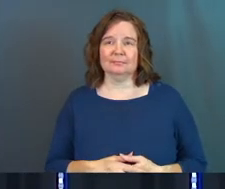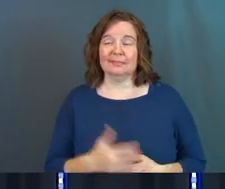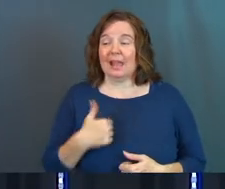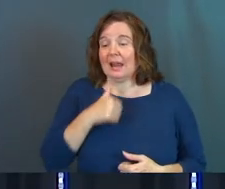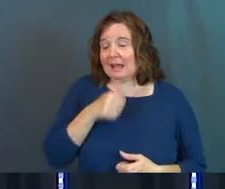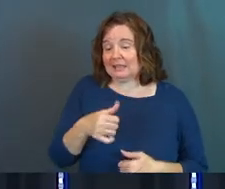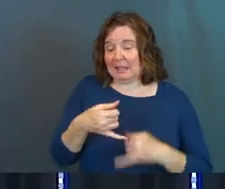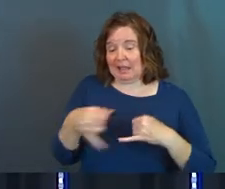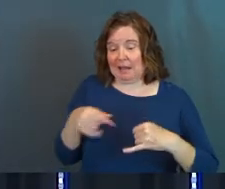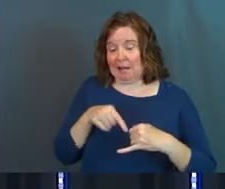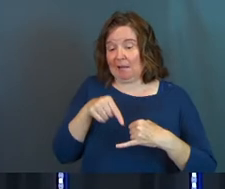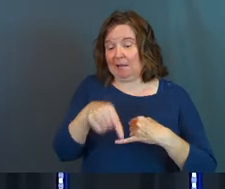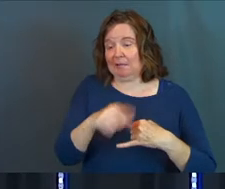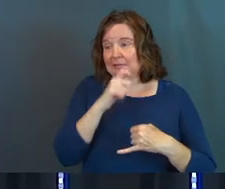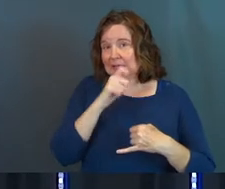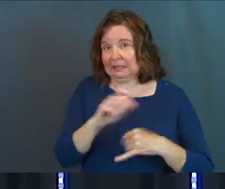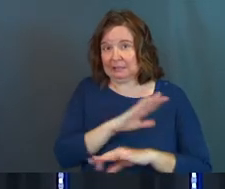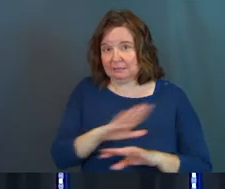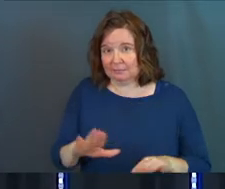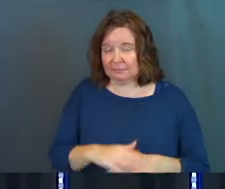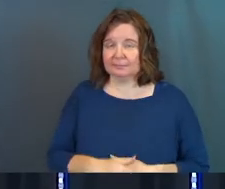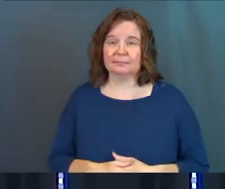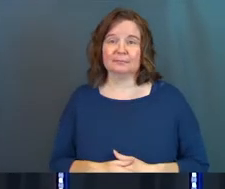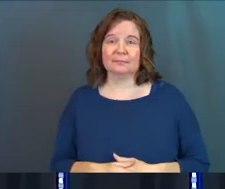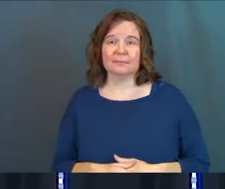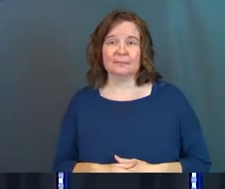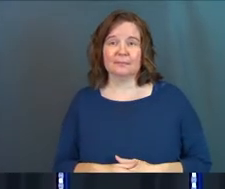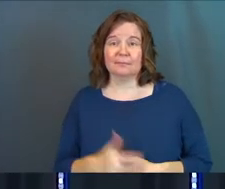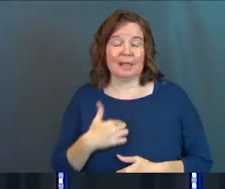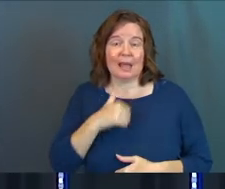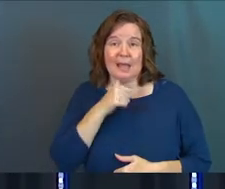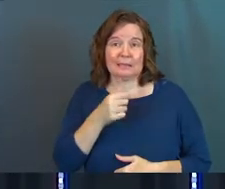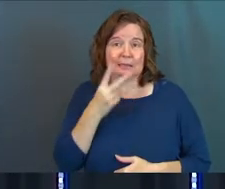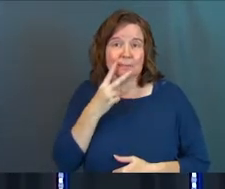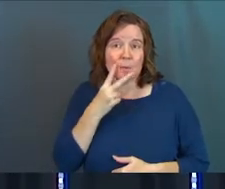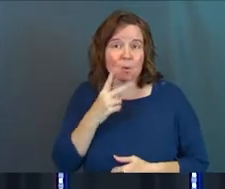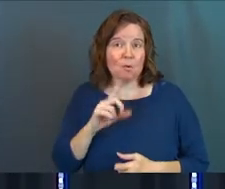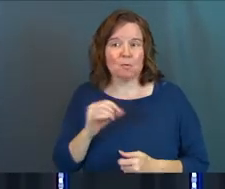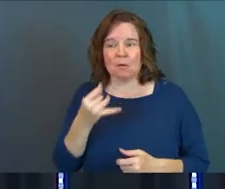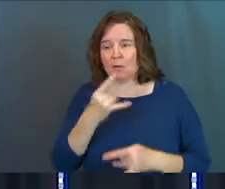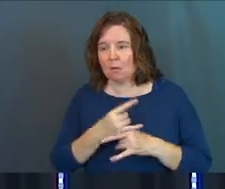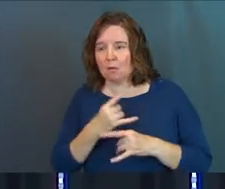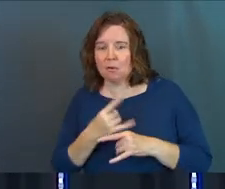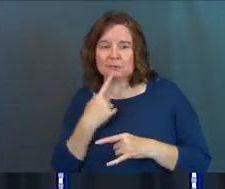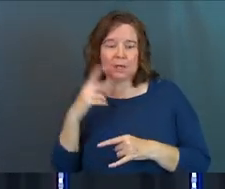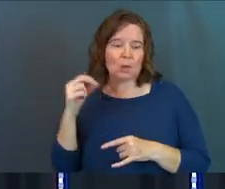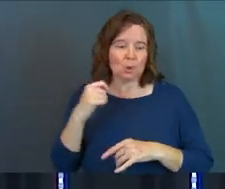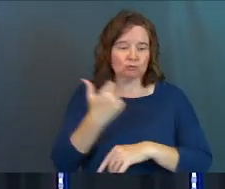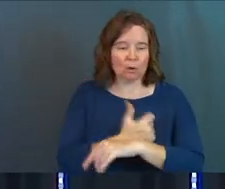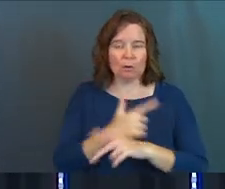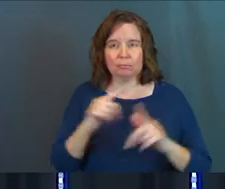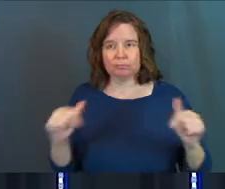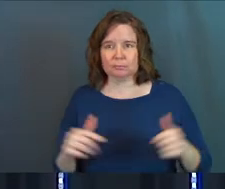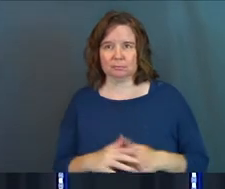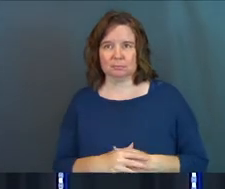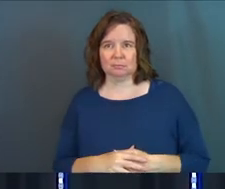And I didn't cross that magic line, God. I didn't smoke cigarettes, no alcohol, said no to drugs.